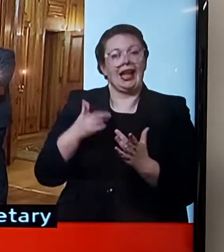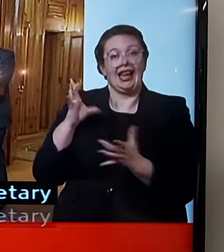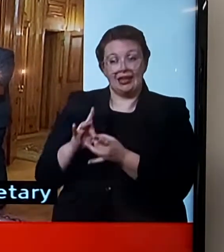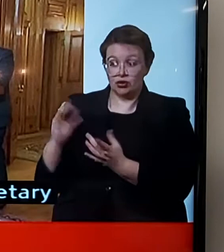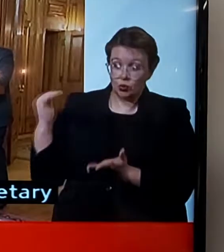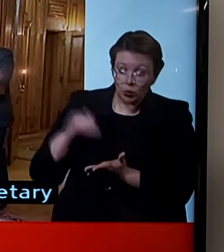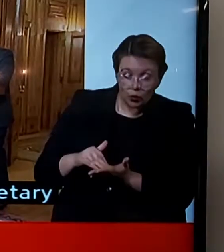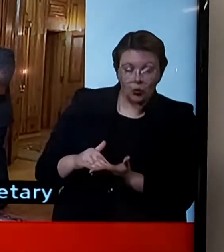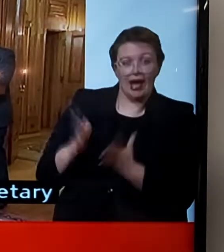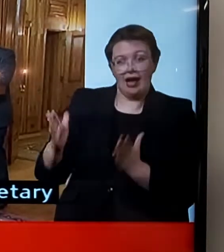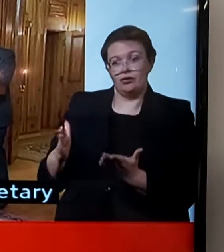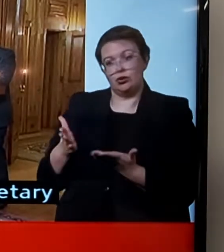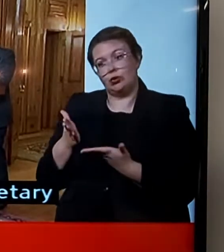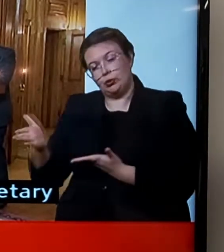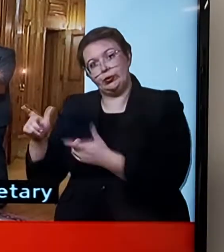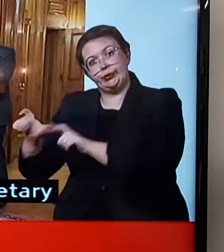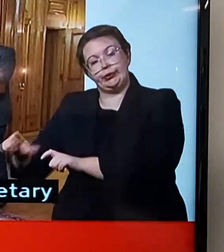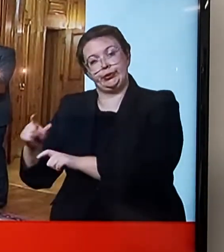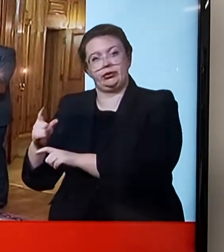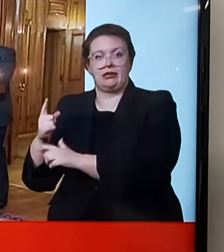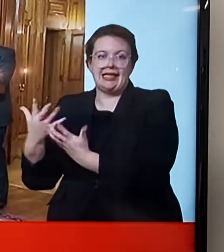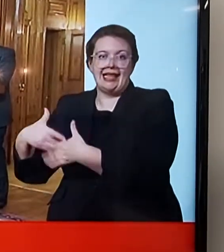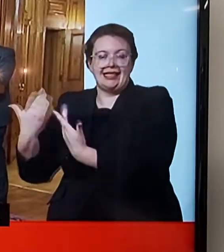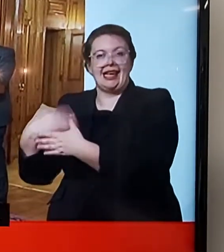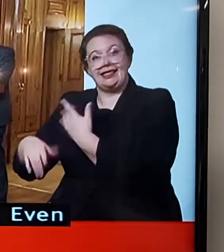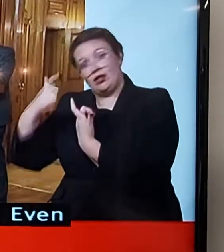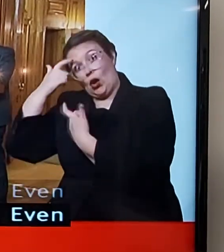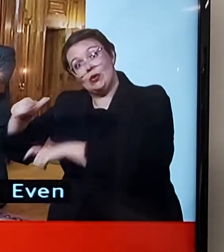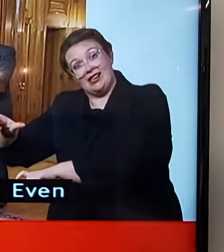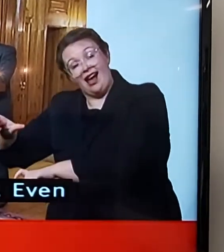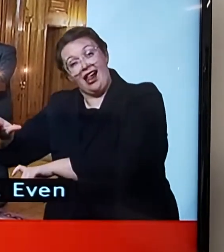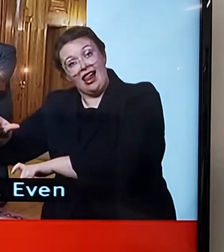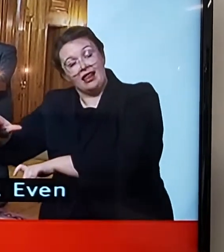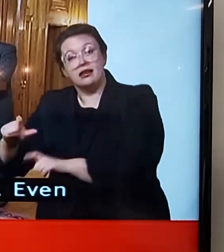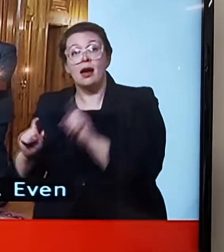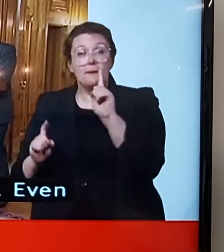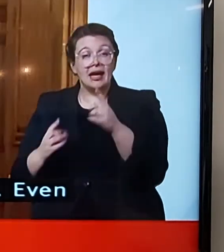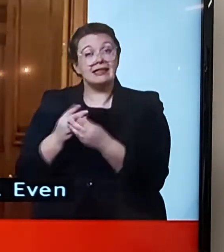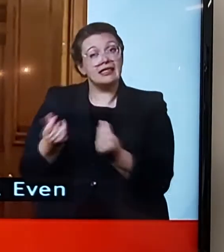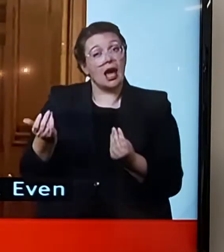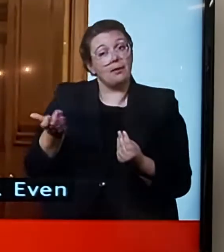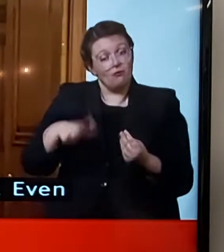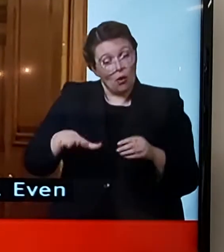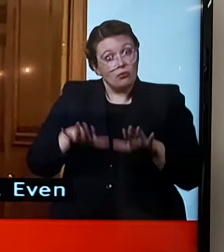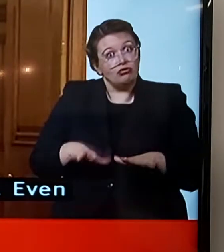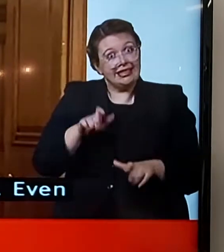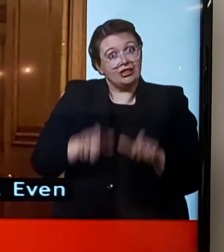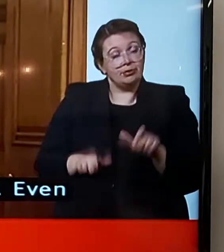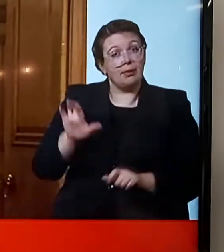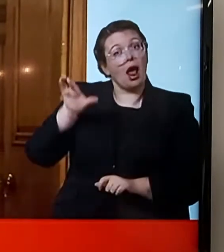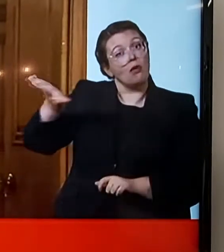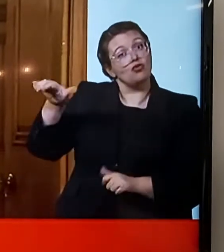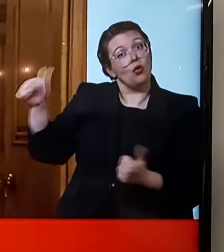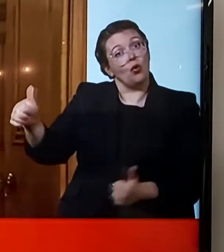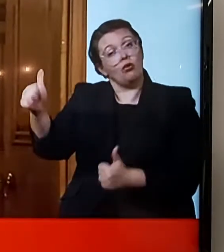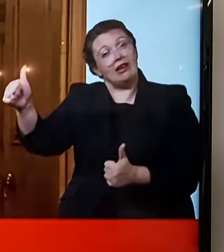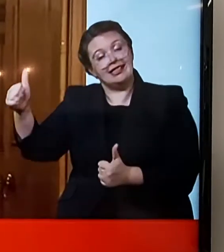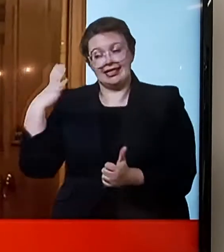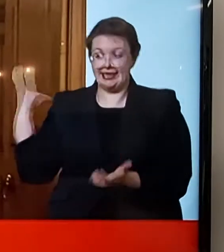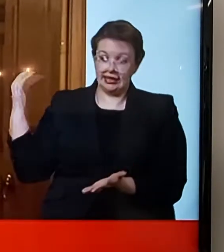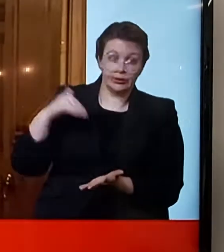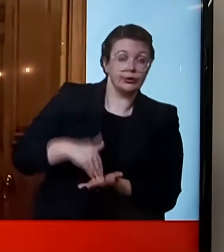this country, even if you're a UK national returning to this country, just think what you've got to do, you've got to take a test